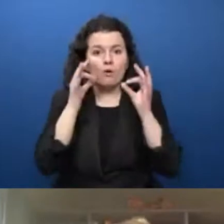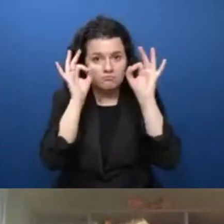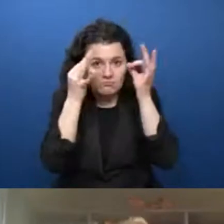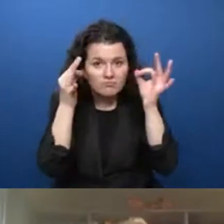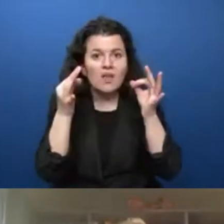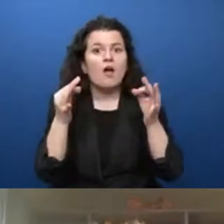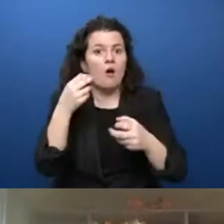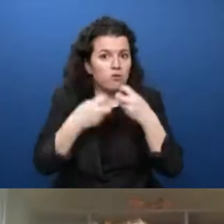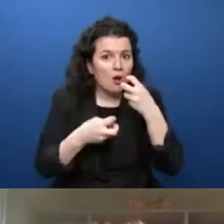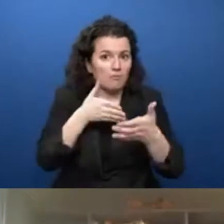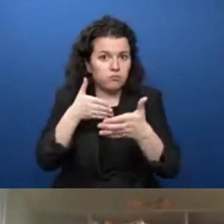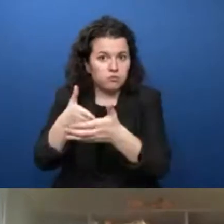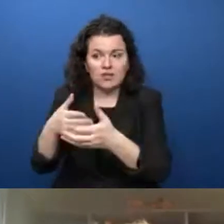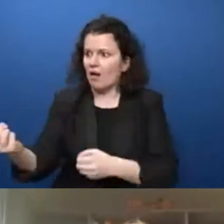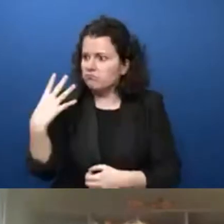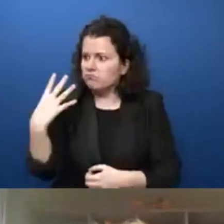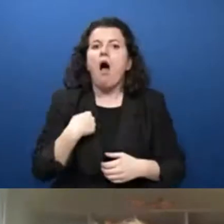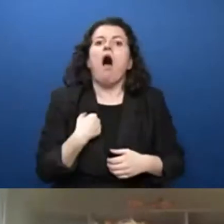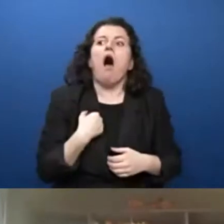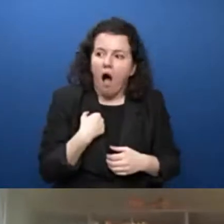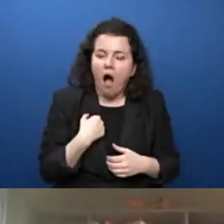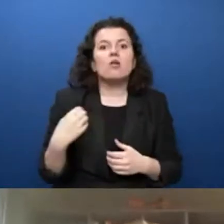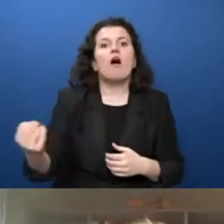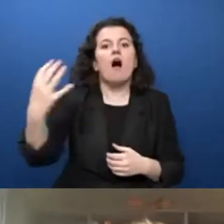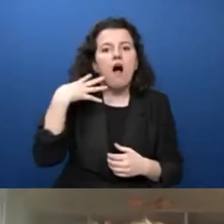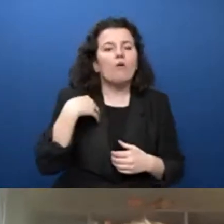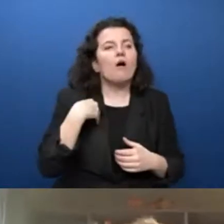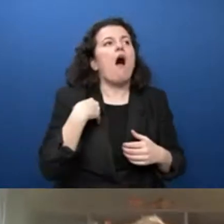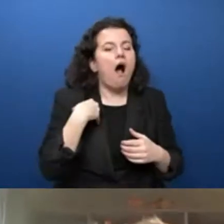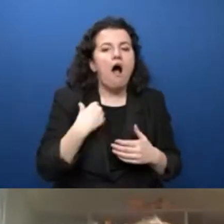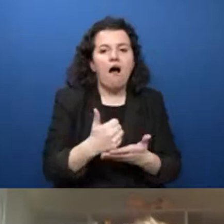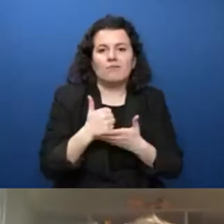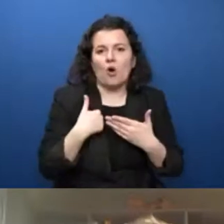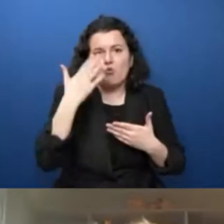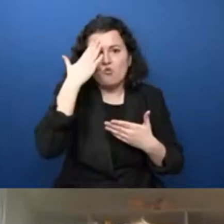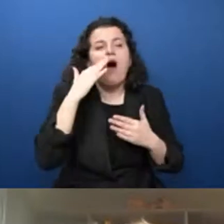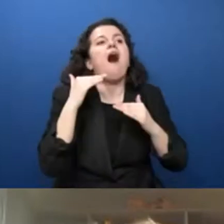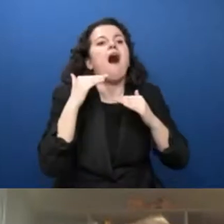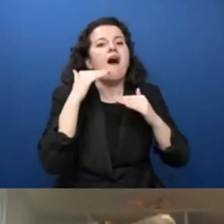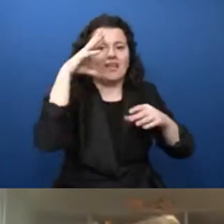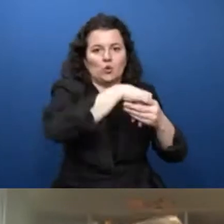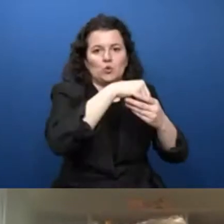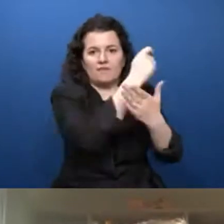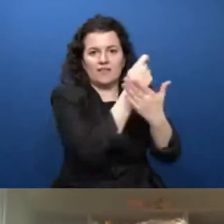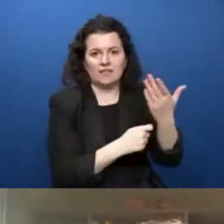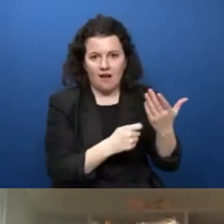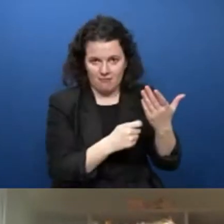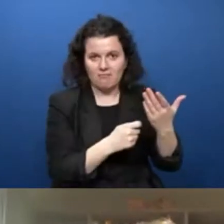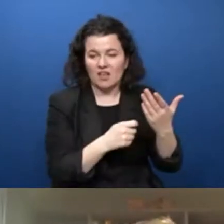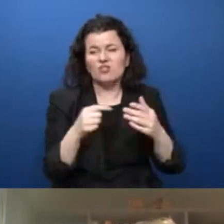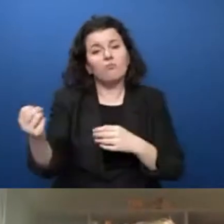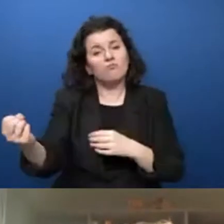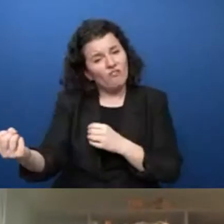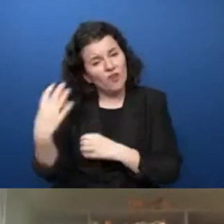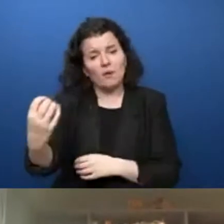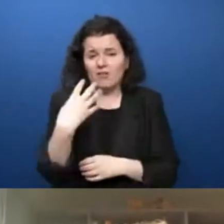And so this is where input from users is critical for our inclusive design. The last part of this, though, is about giving back to society and